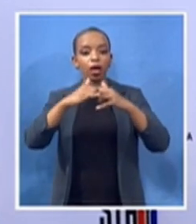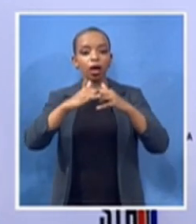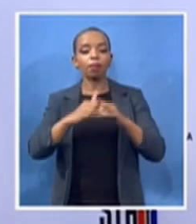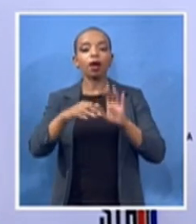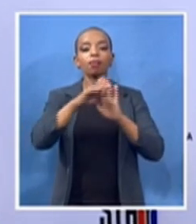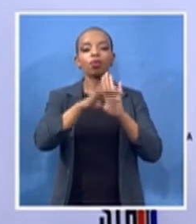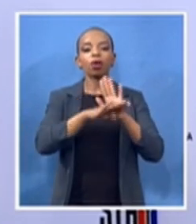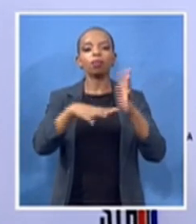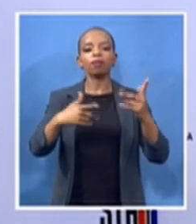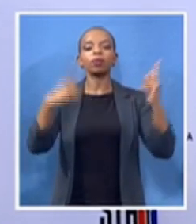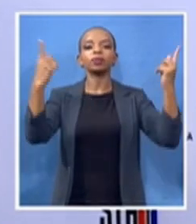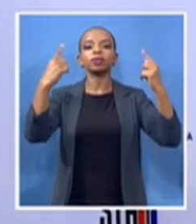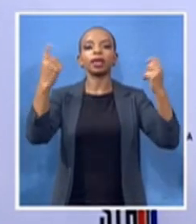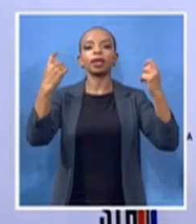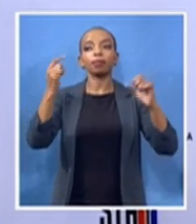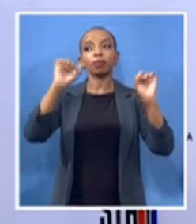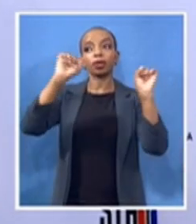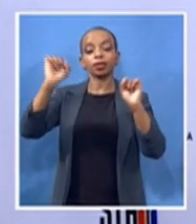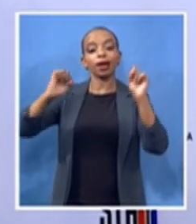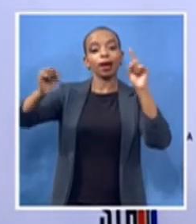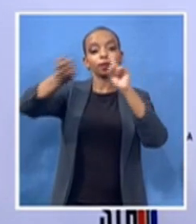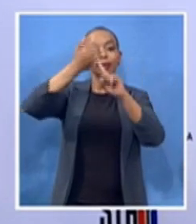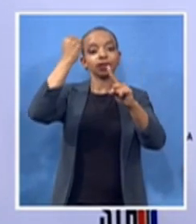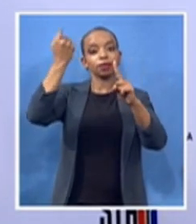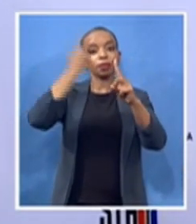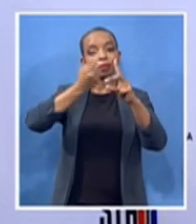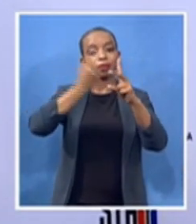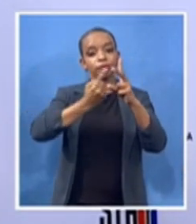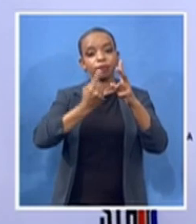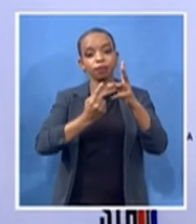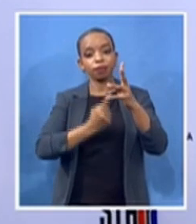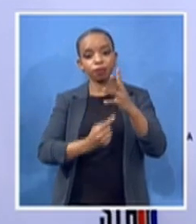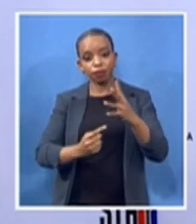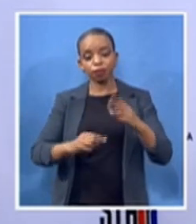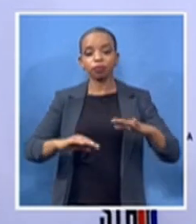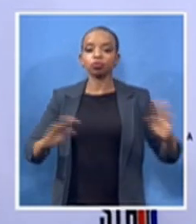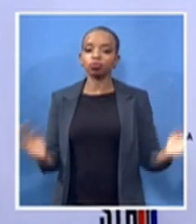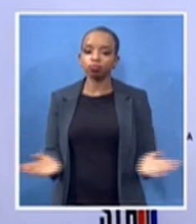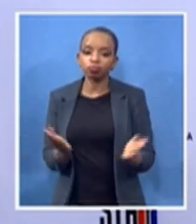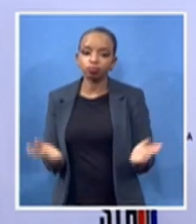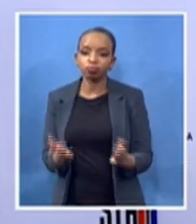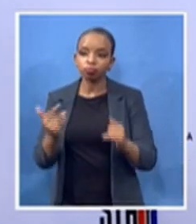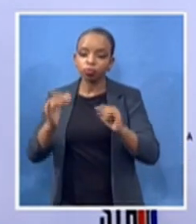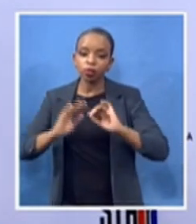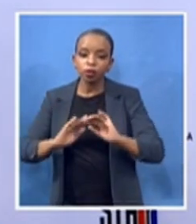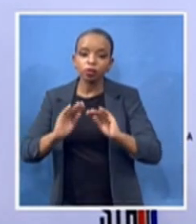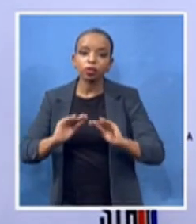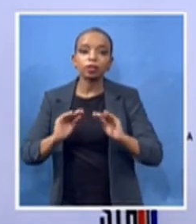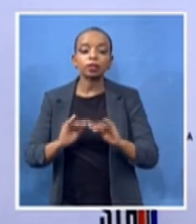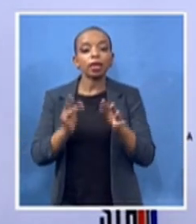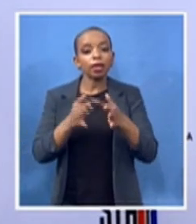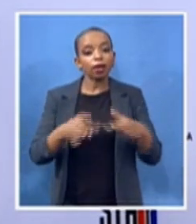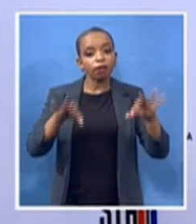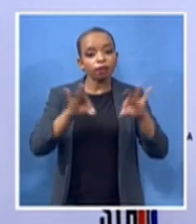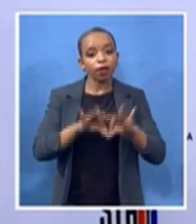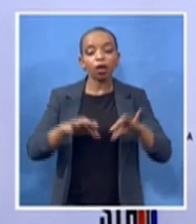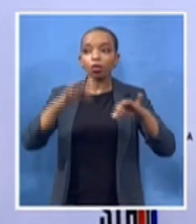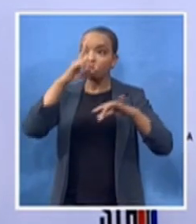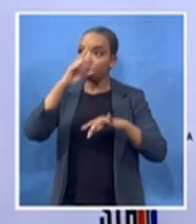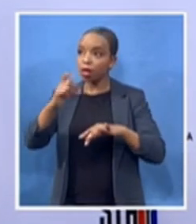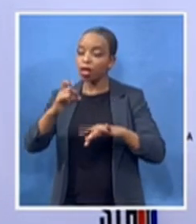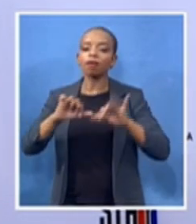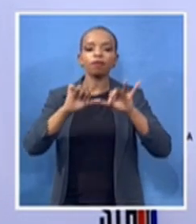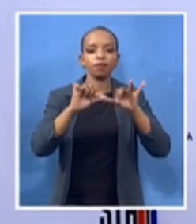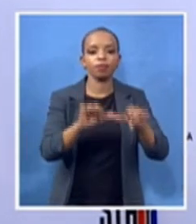promote her teachings advance the values she stood for her and elevate her and elevate we deem